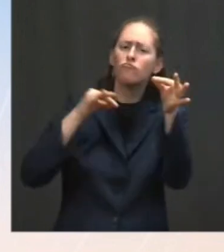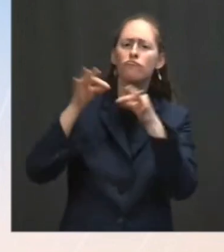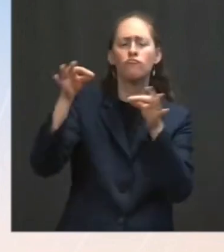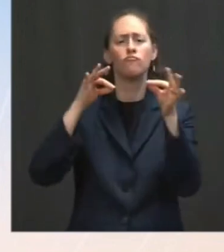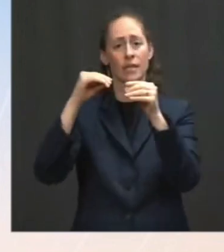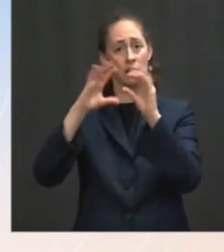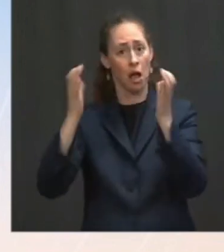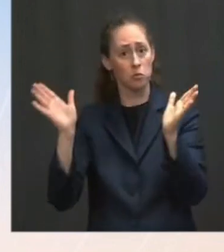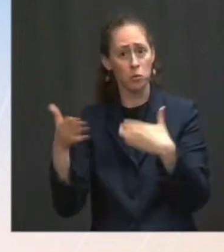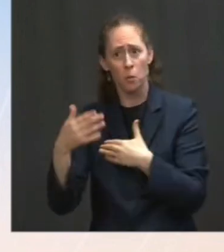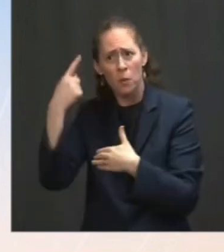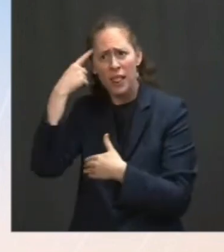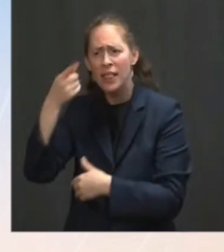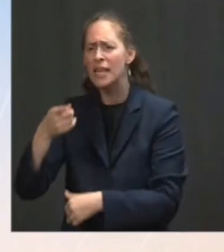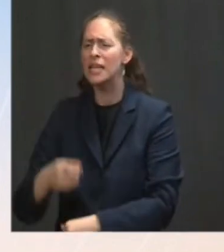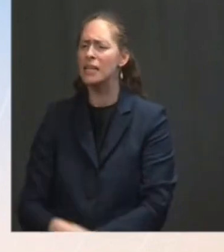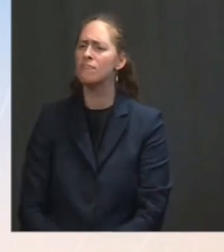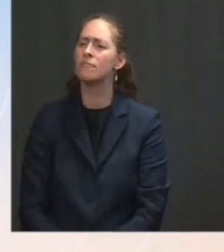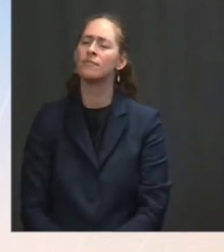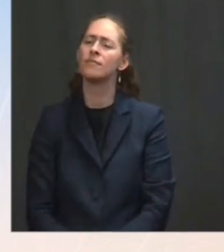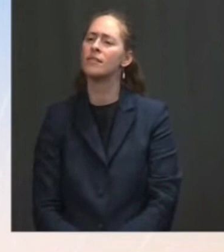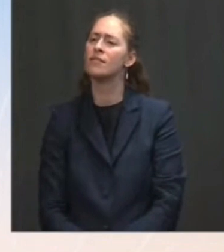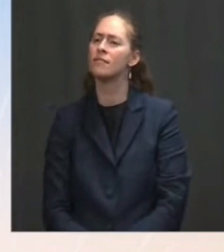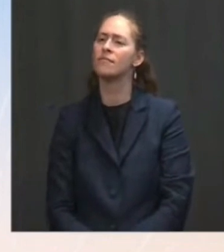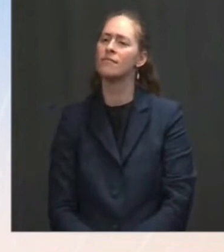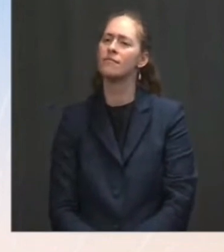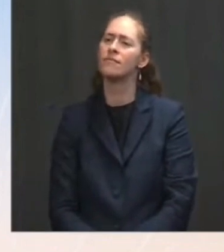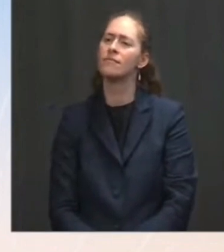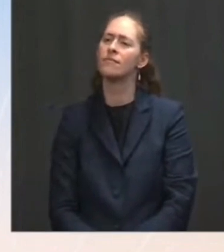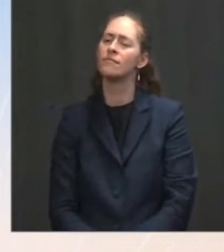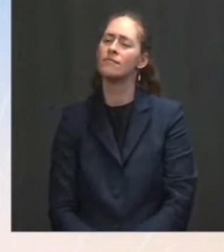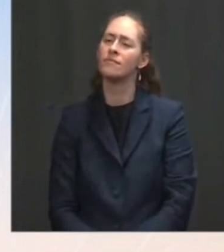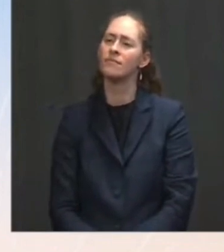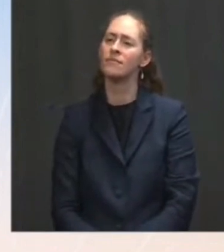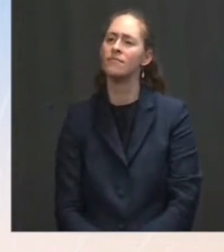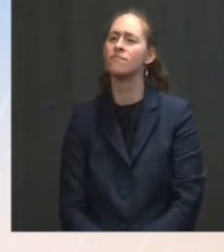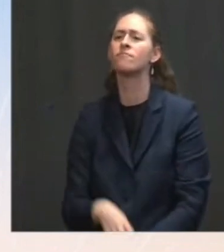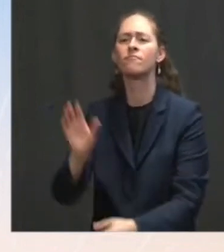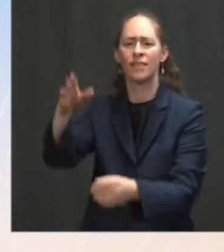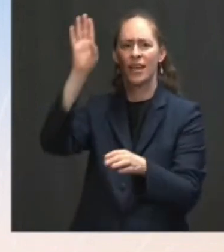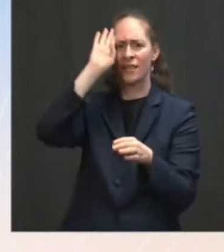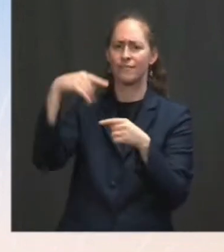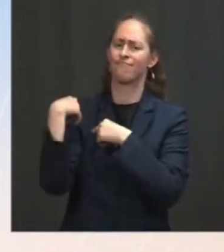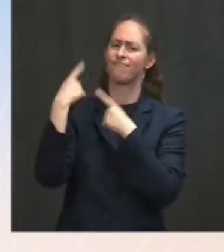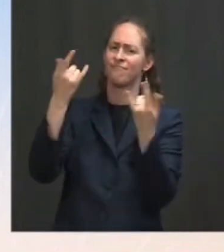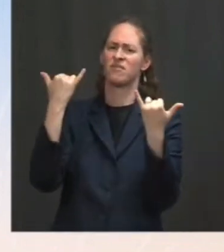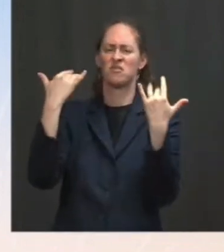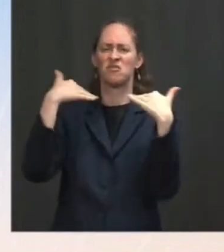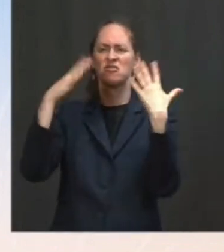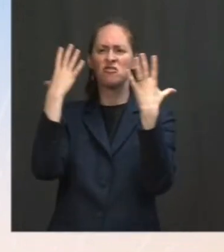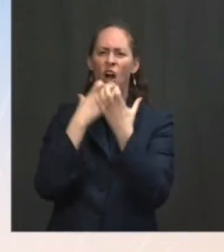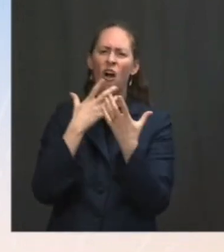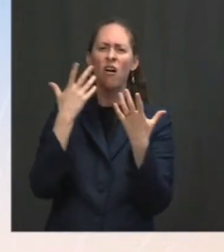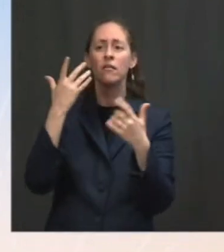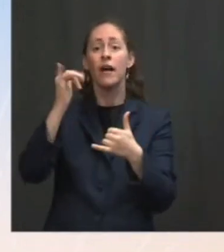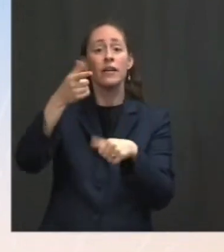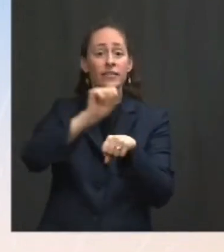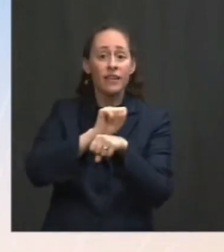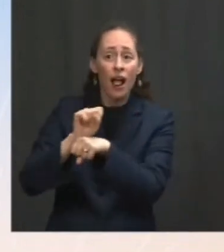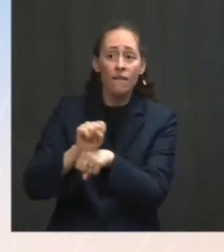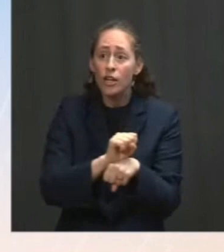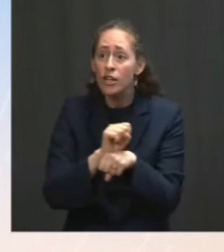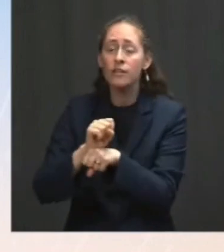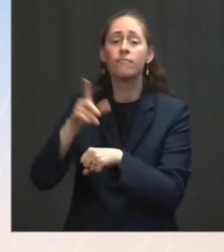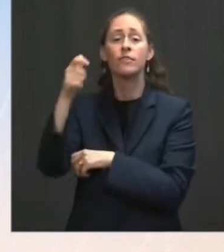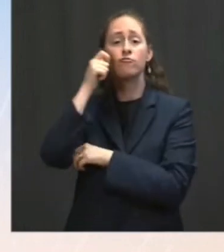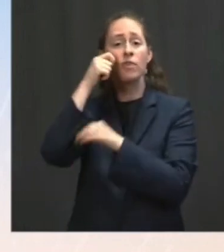there are many dark moments. And there is not just slavery and racism in our history. There is systemic racism that is still impacting